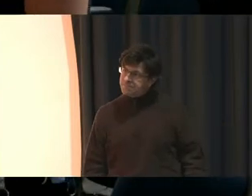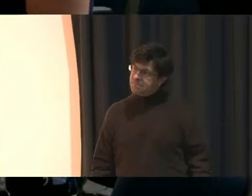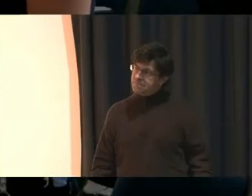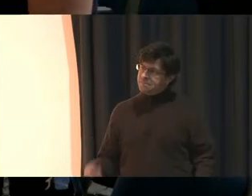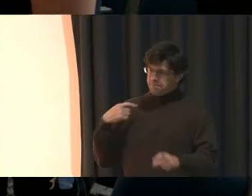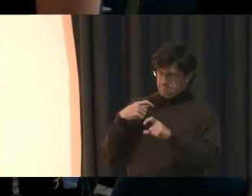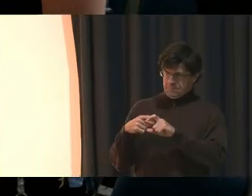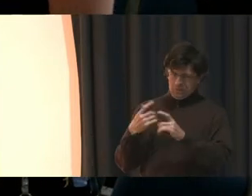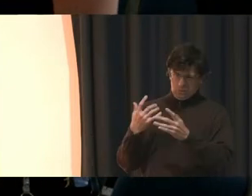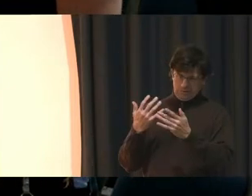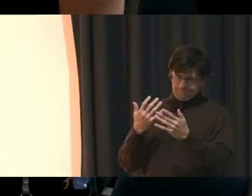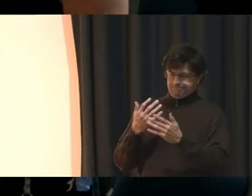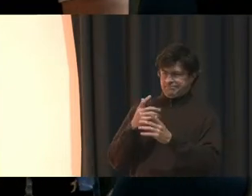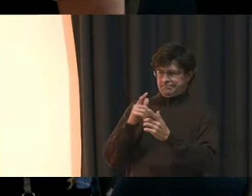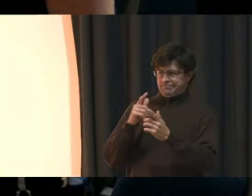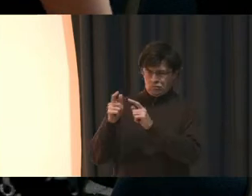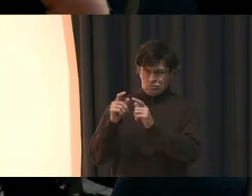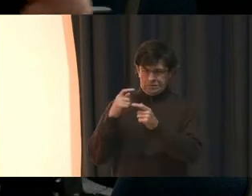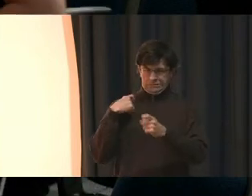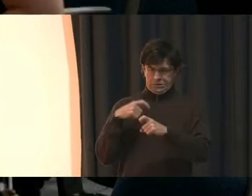Gracias a usted por estar aquí.